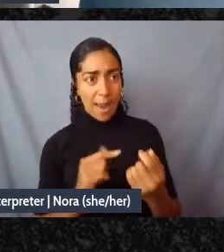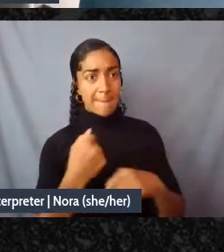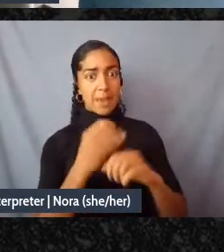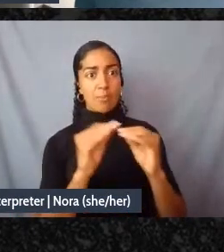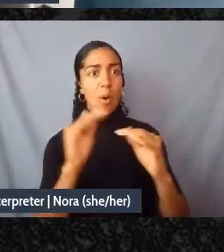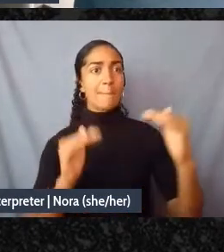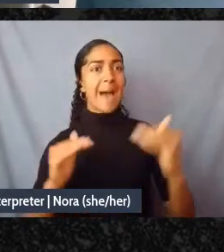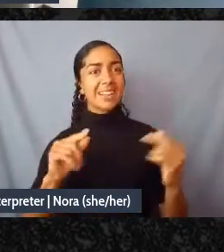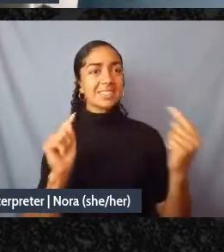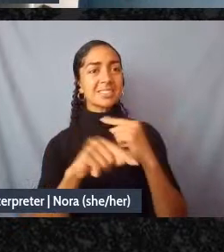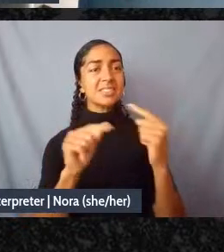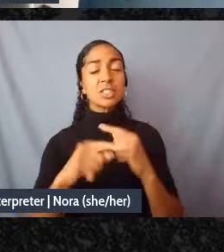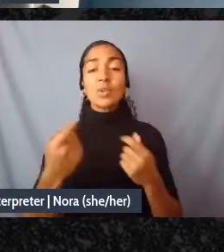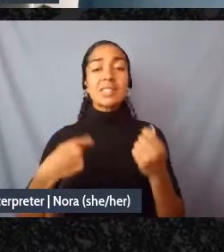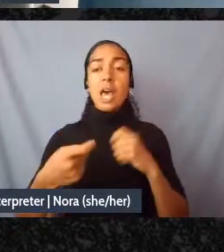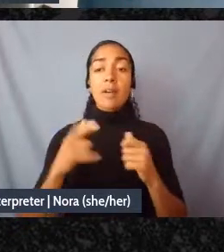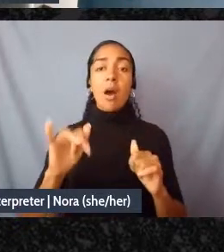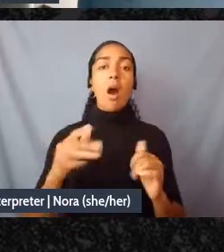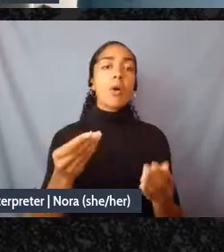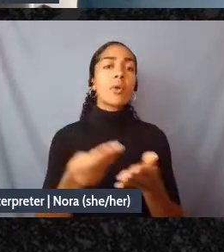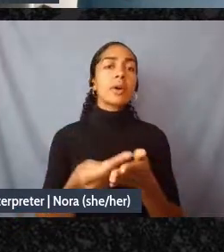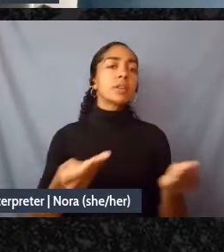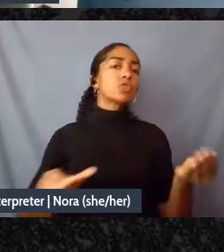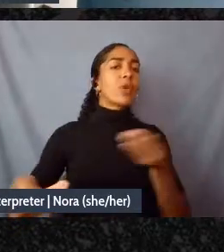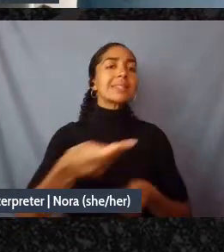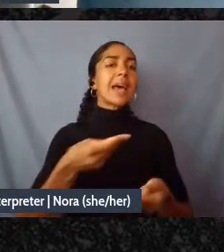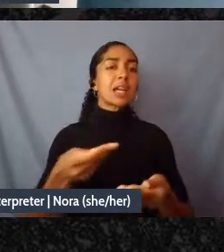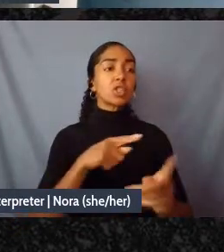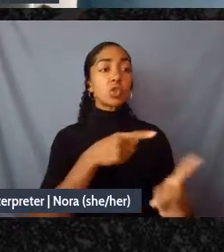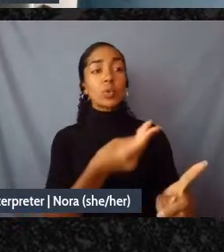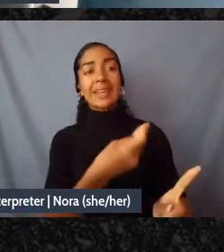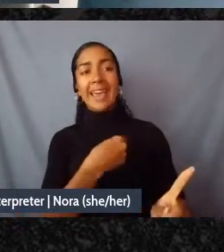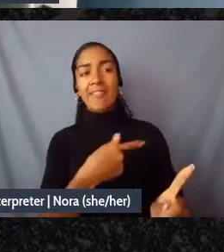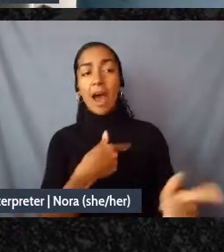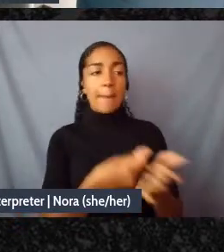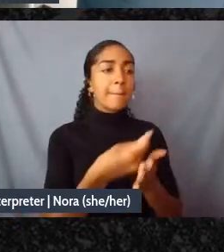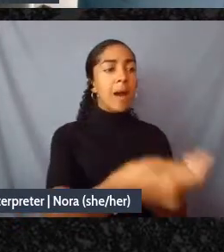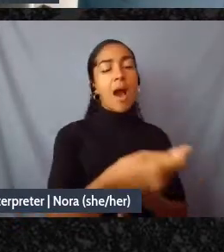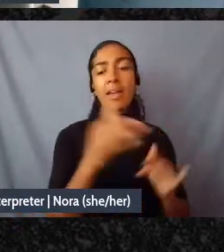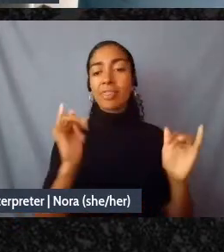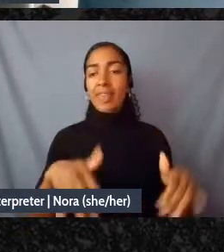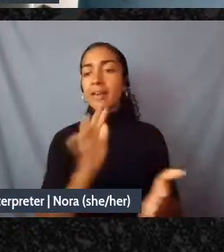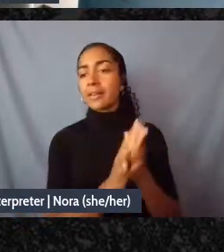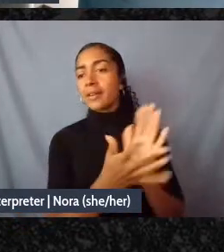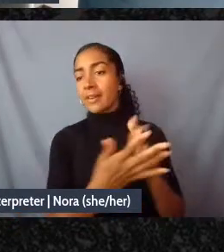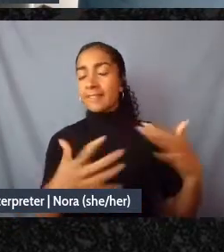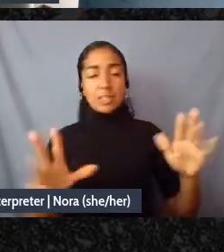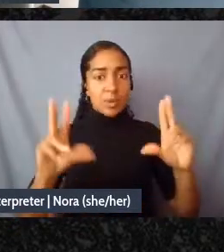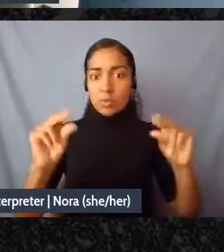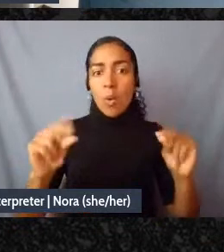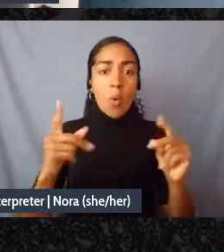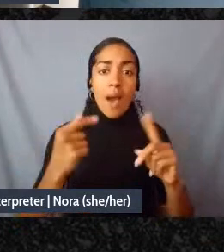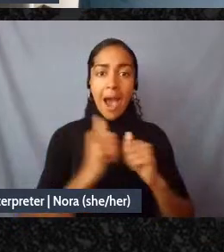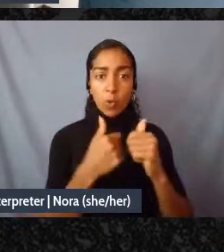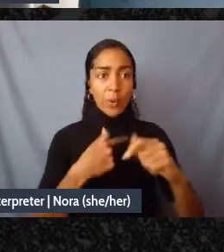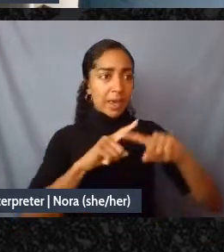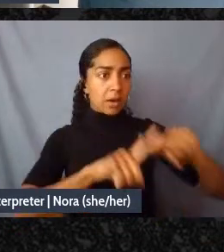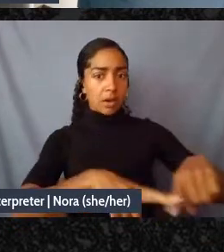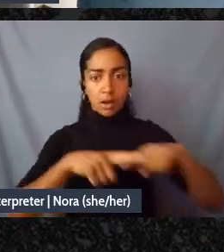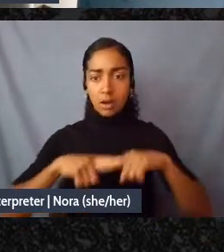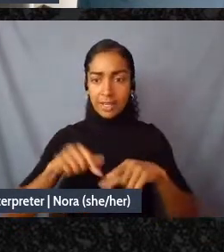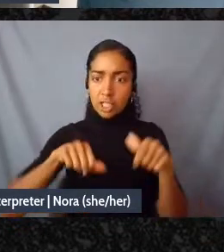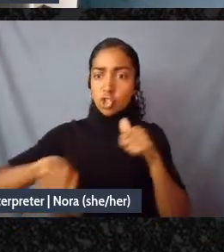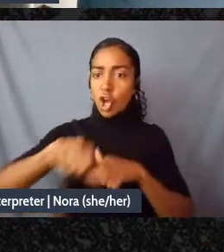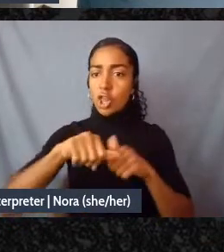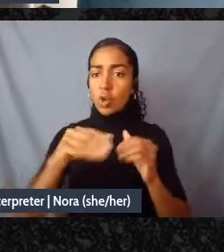really moving into mutuality like what does it mean to be in a larger scale of relationship or a larger mycelial network of